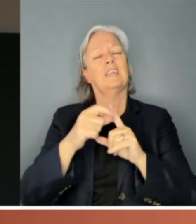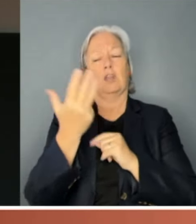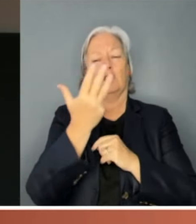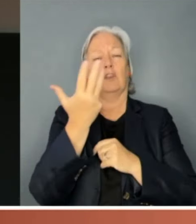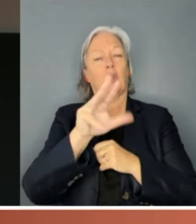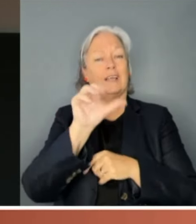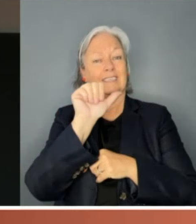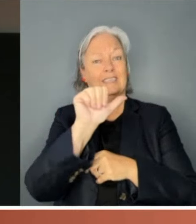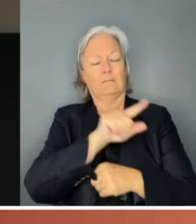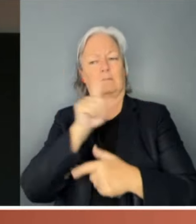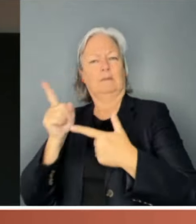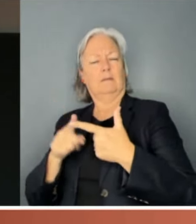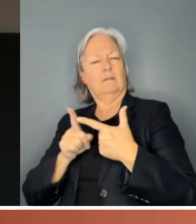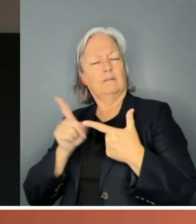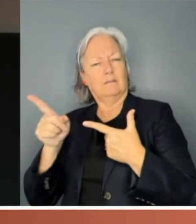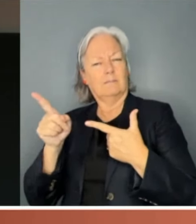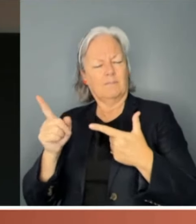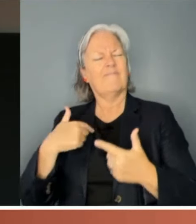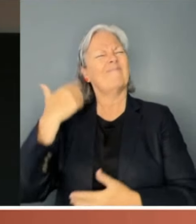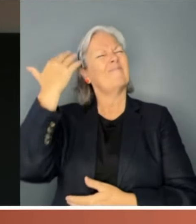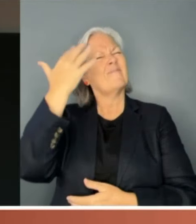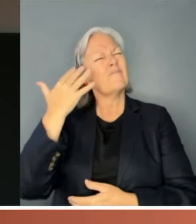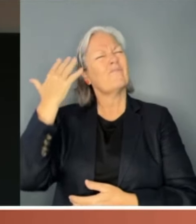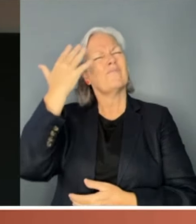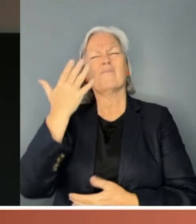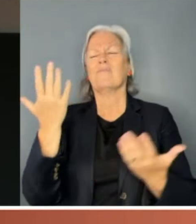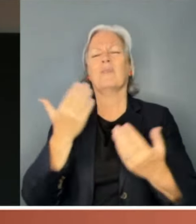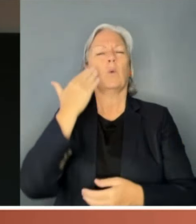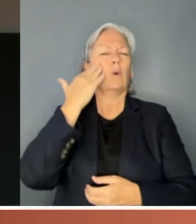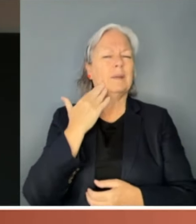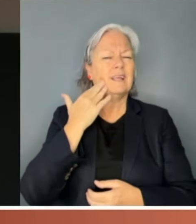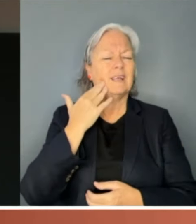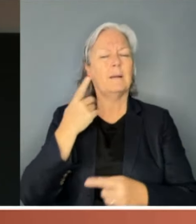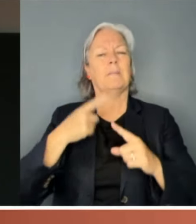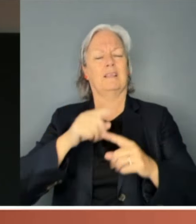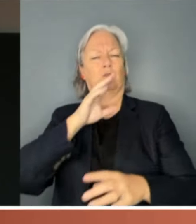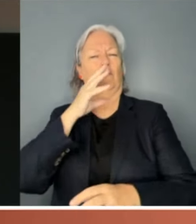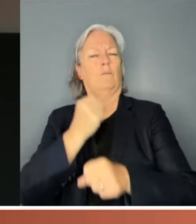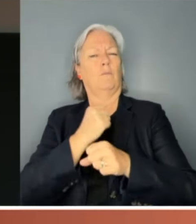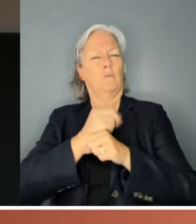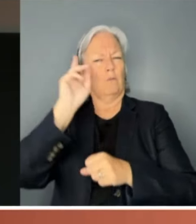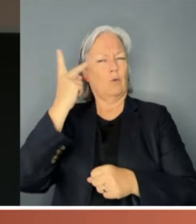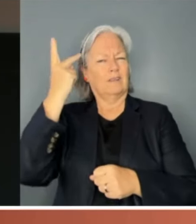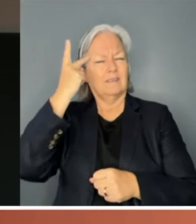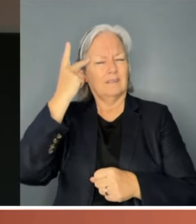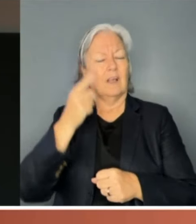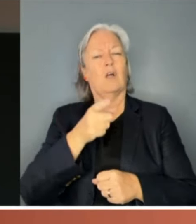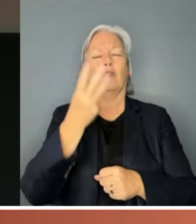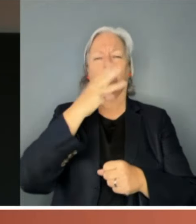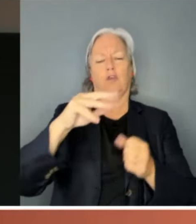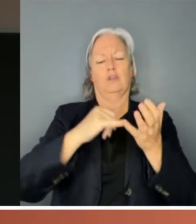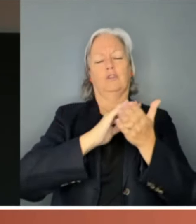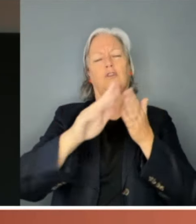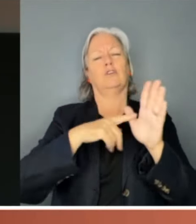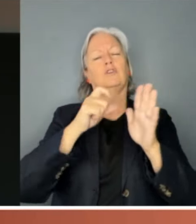I've been musing over the vexed issue of women and politics and the 30 shades of grey that lurk